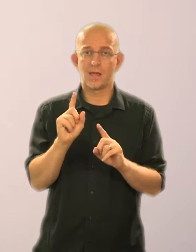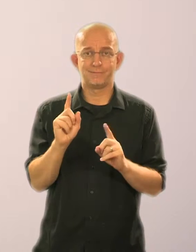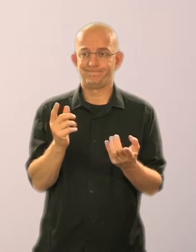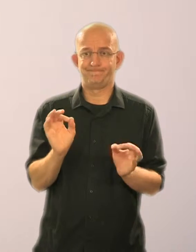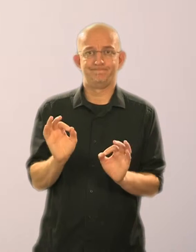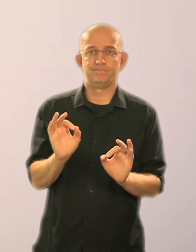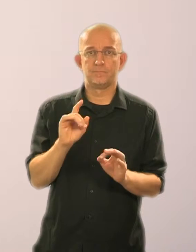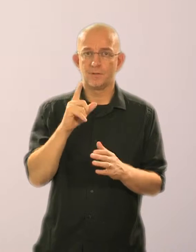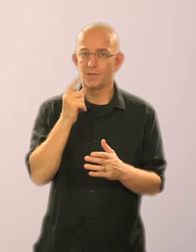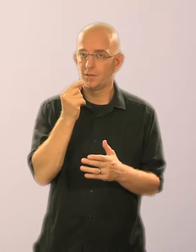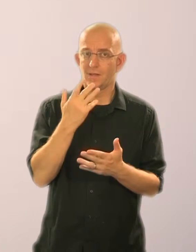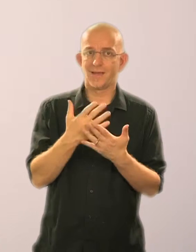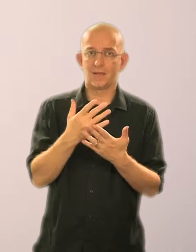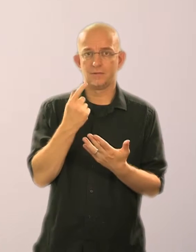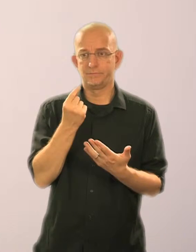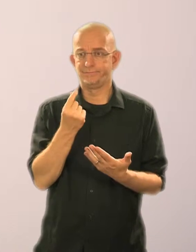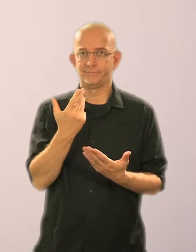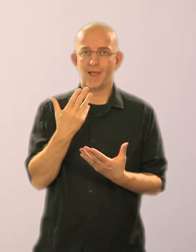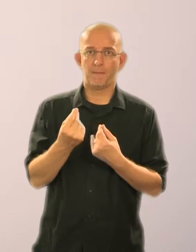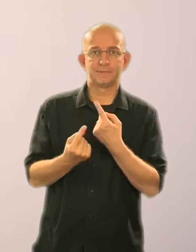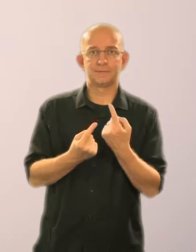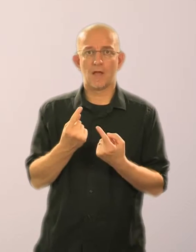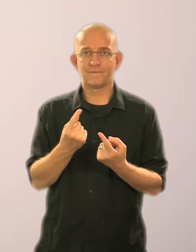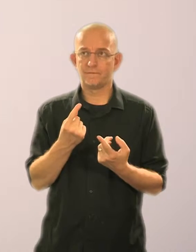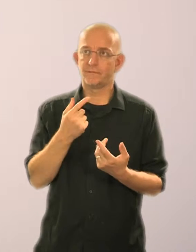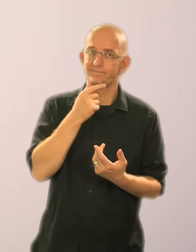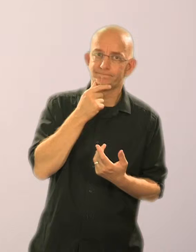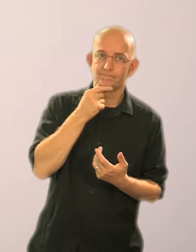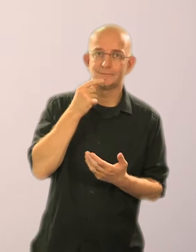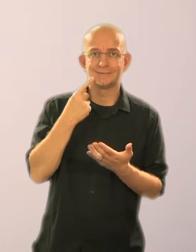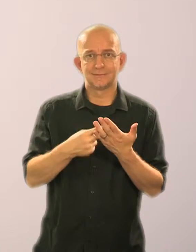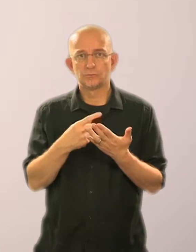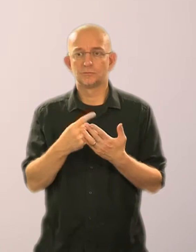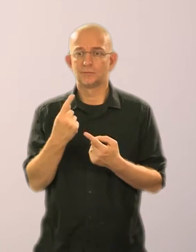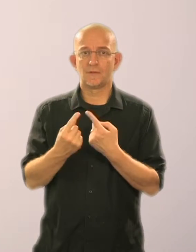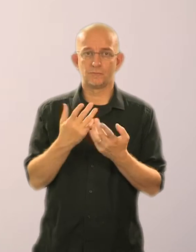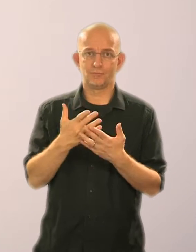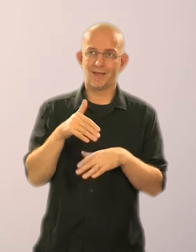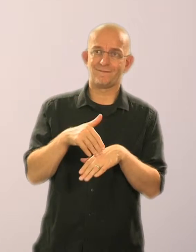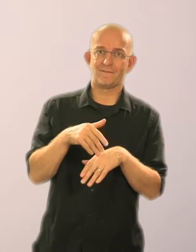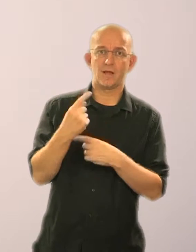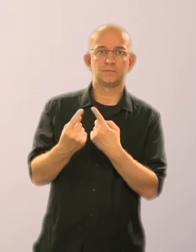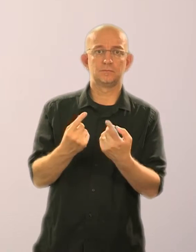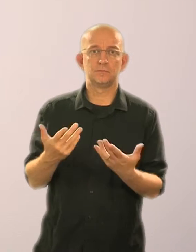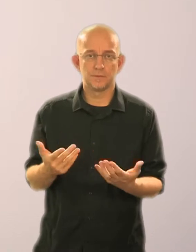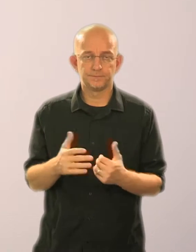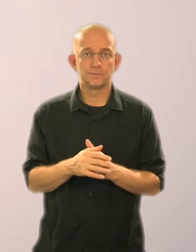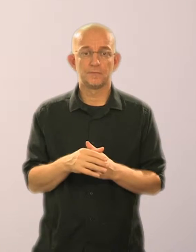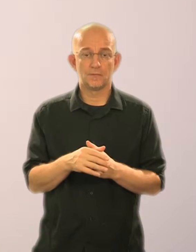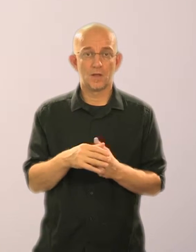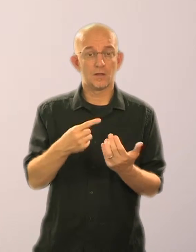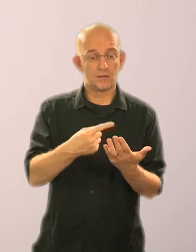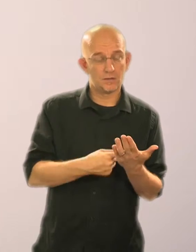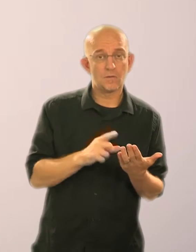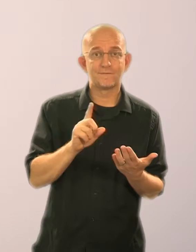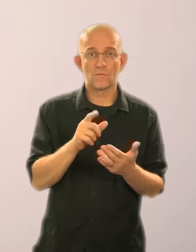take part, as much as possible, in decisions that affect them. They are there to assist and support people to